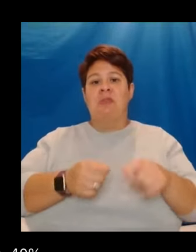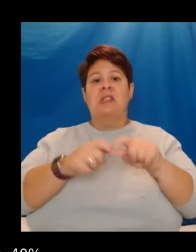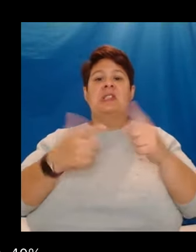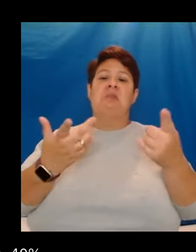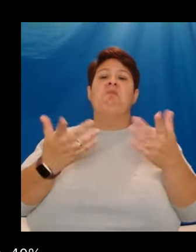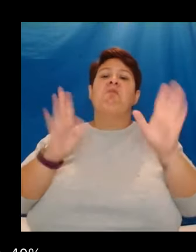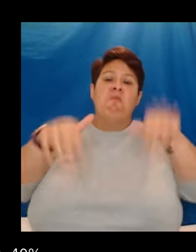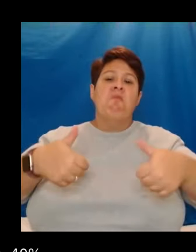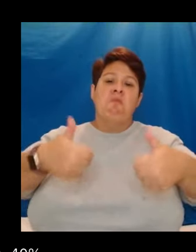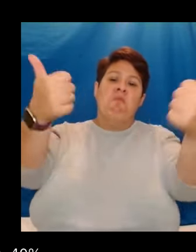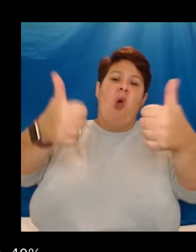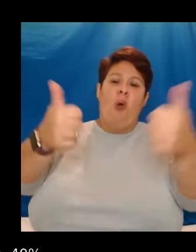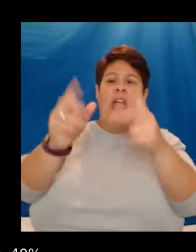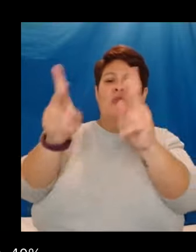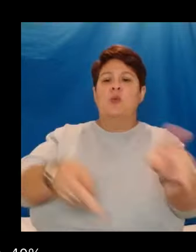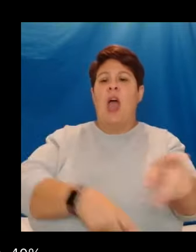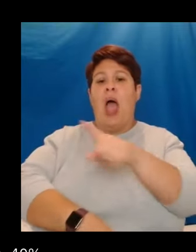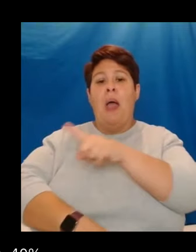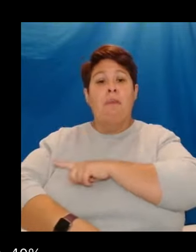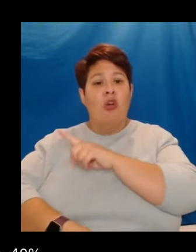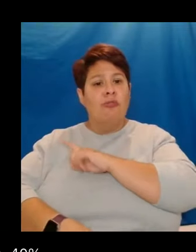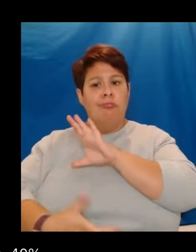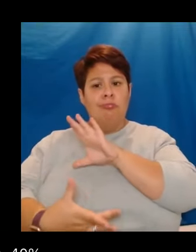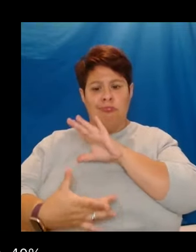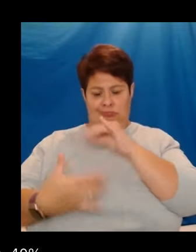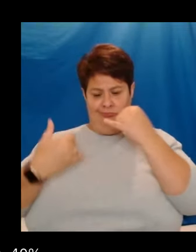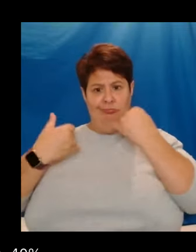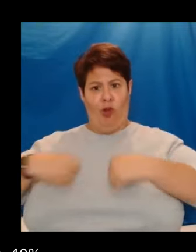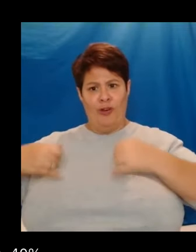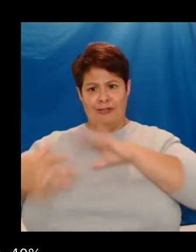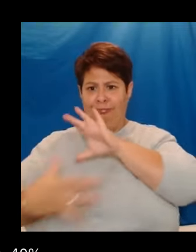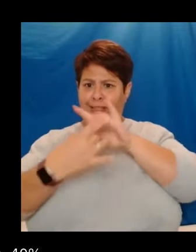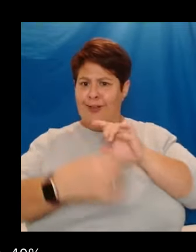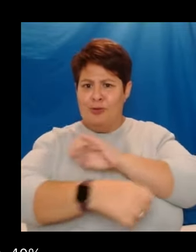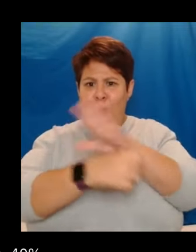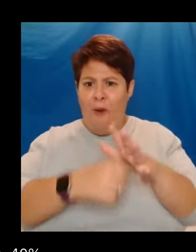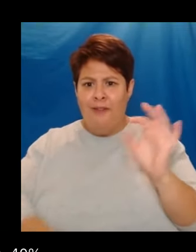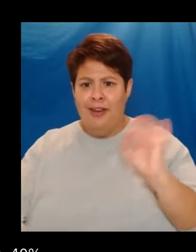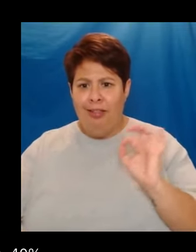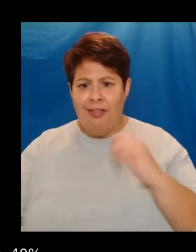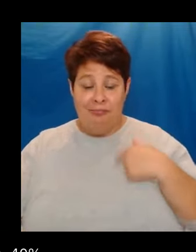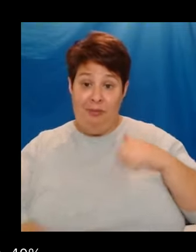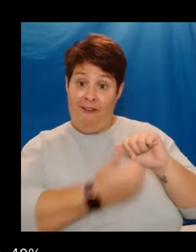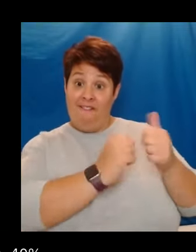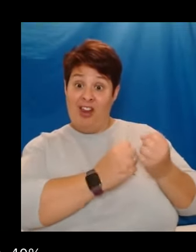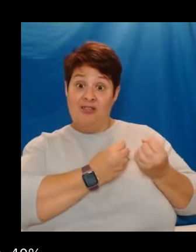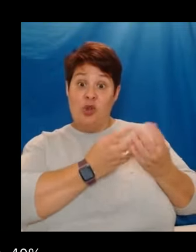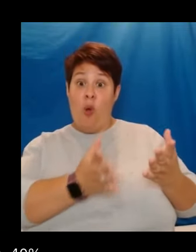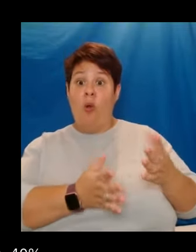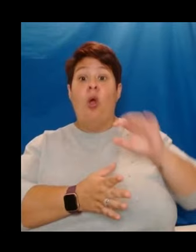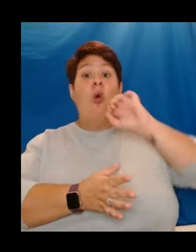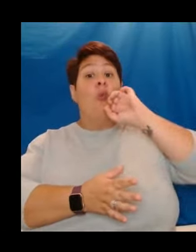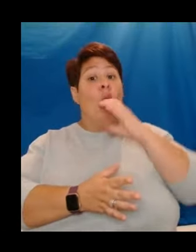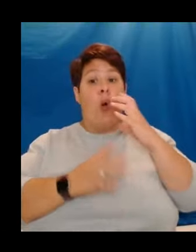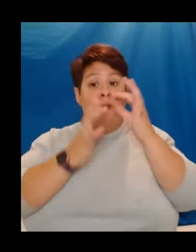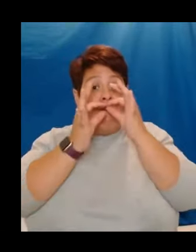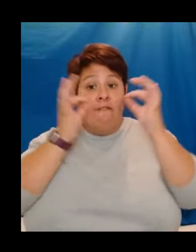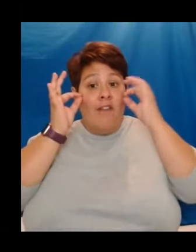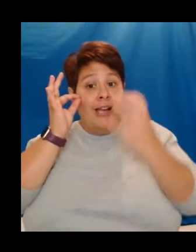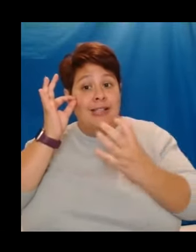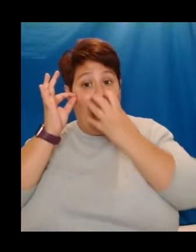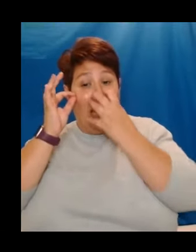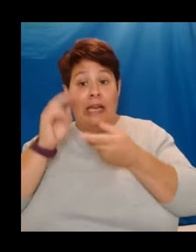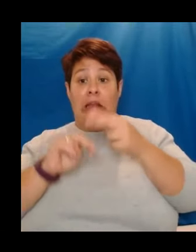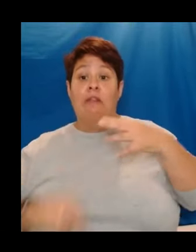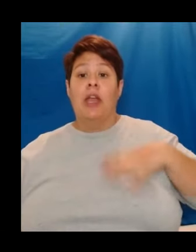because of conditions that had no relation to COVID-19. Friends of mine were told they would not get ventilated even if they needed it